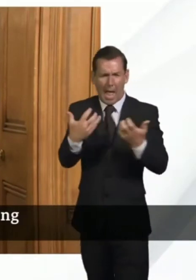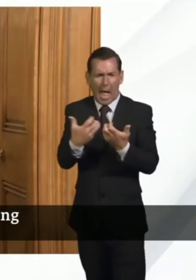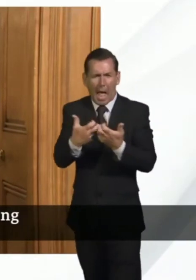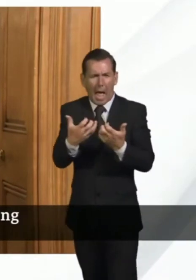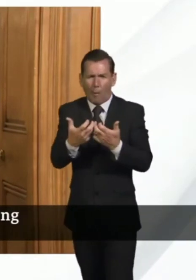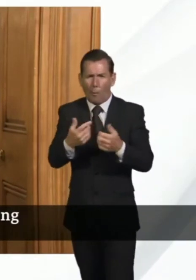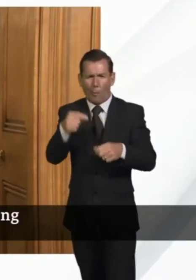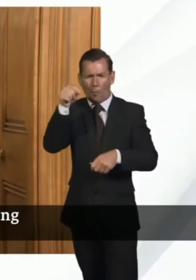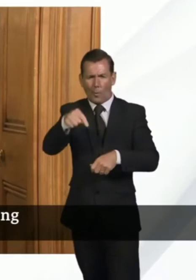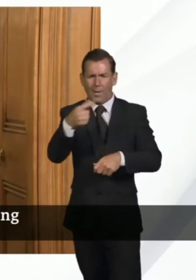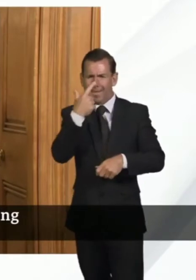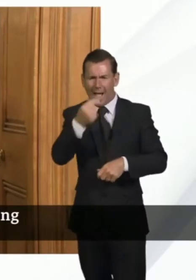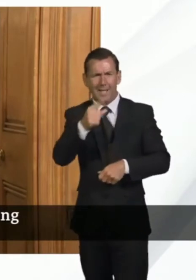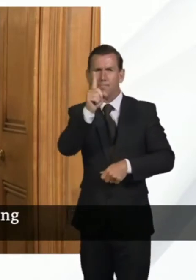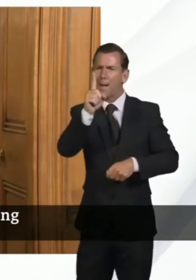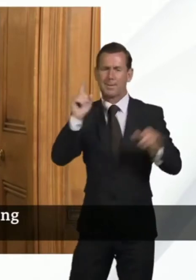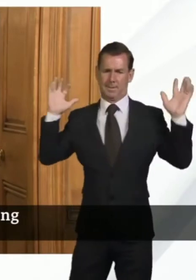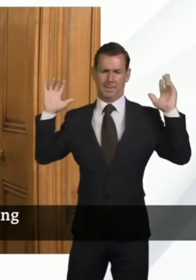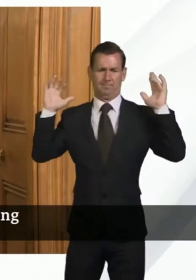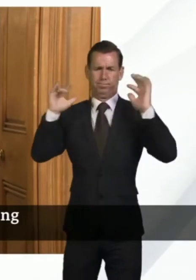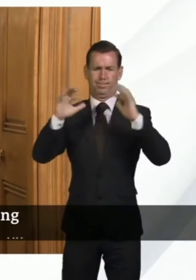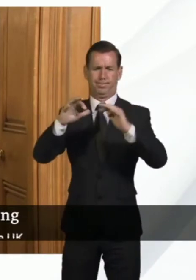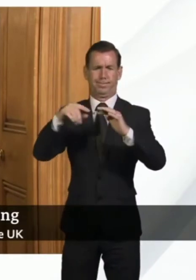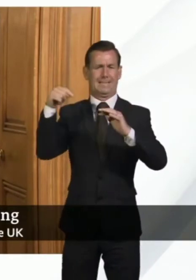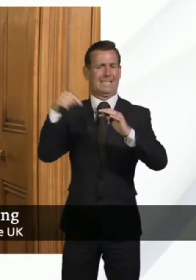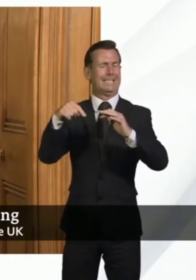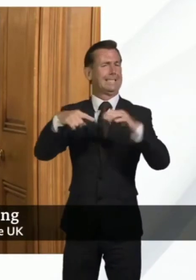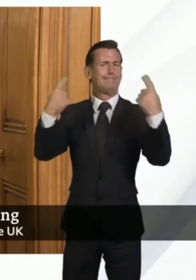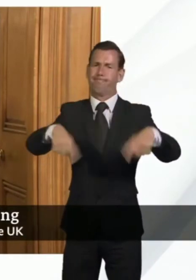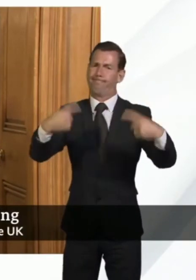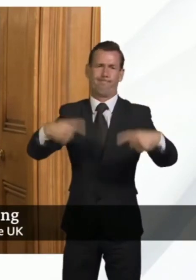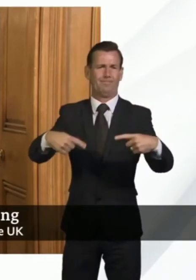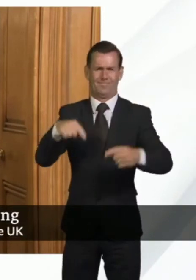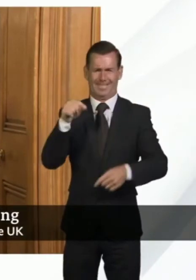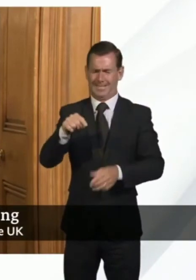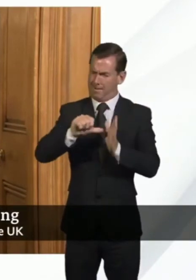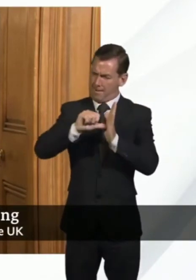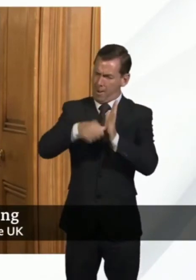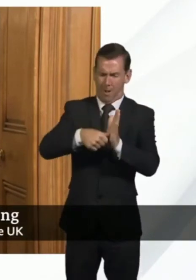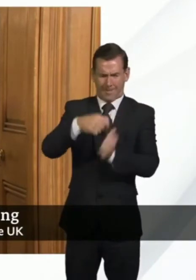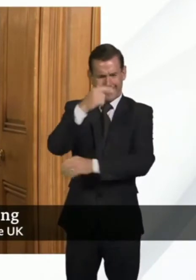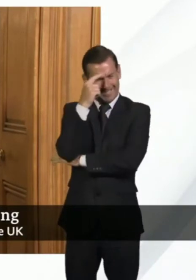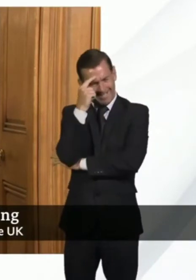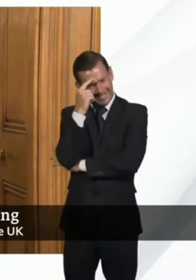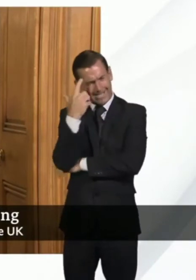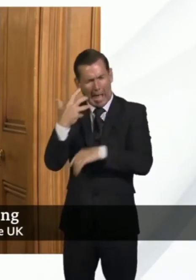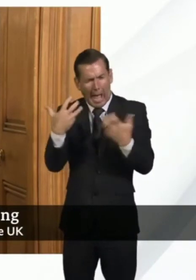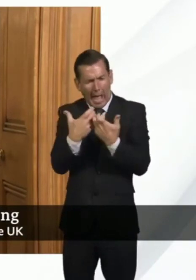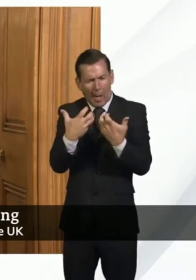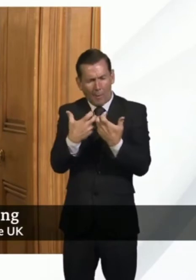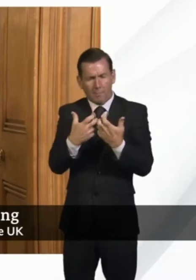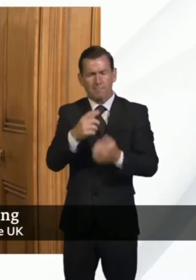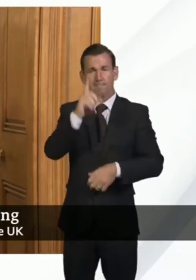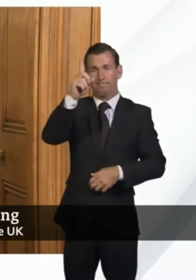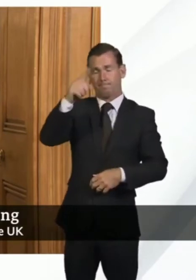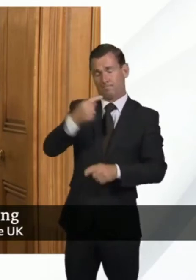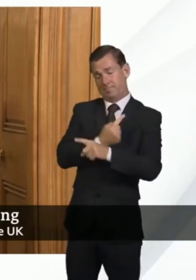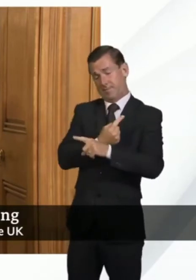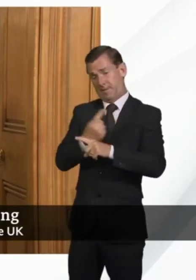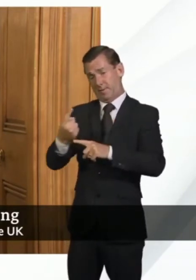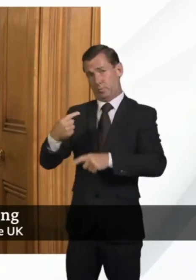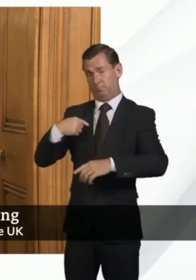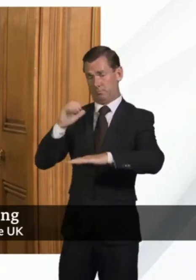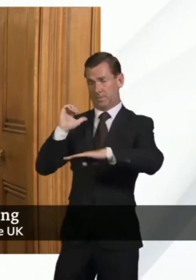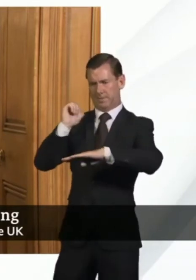navigate coronavirus is the biggest challenge for our recreation and leisure sectors right now. So this week, I'm setting up a